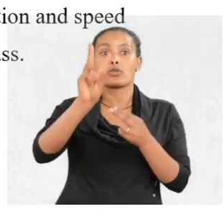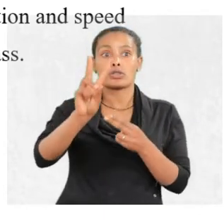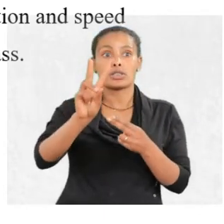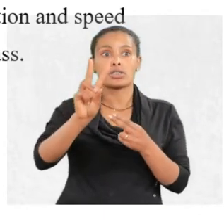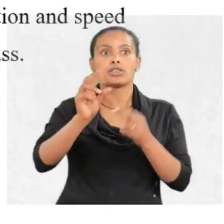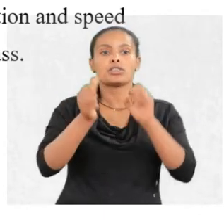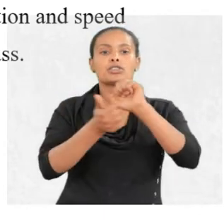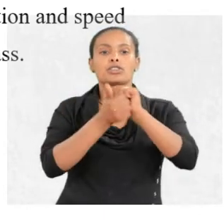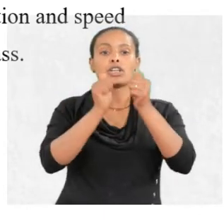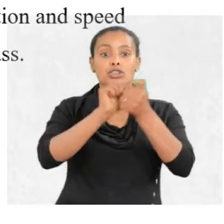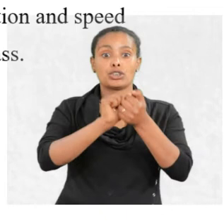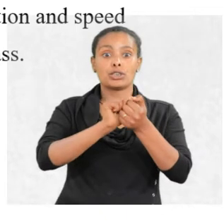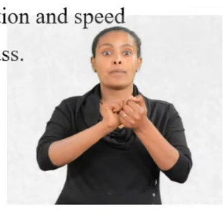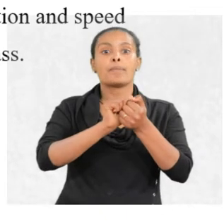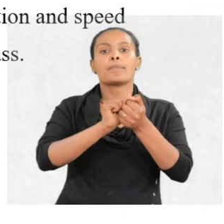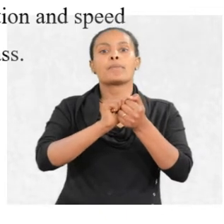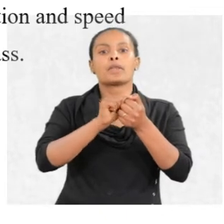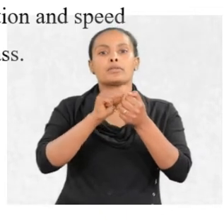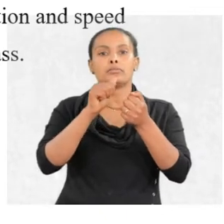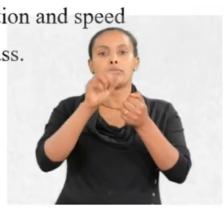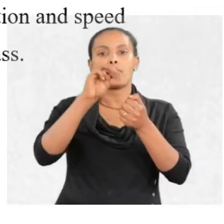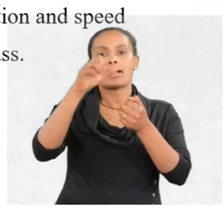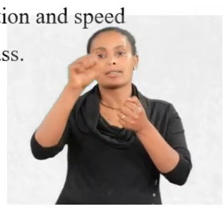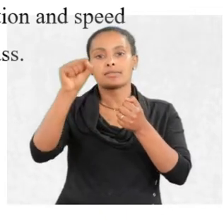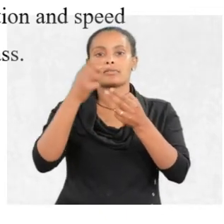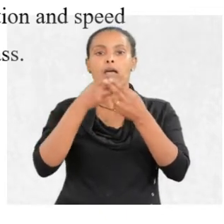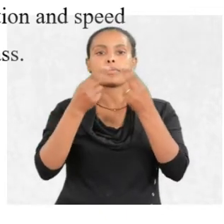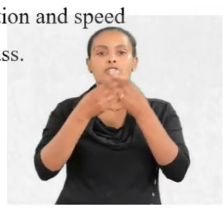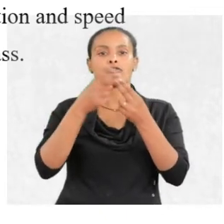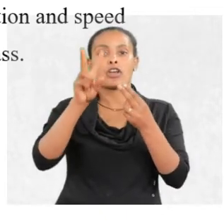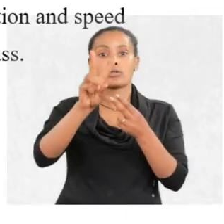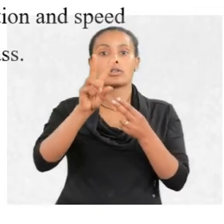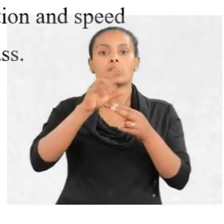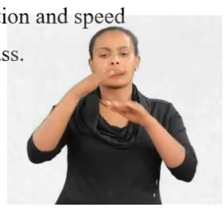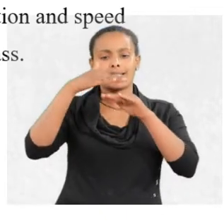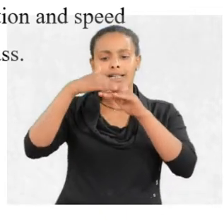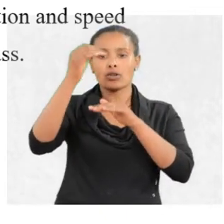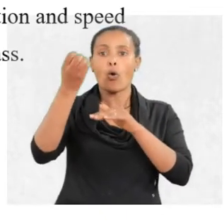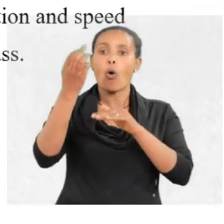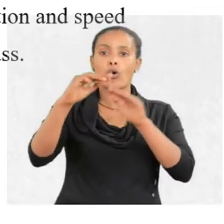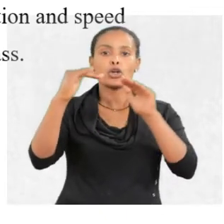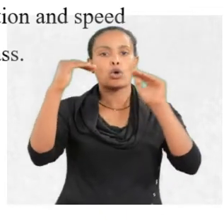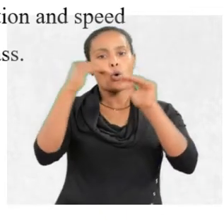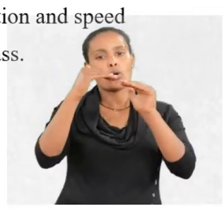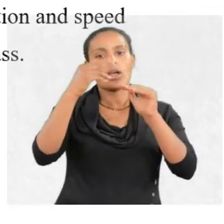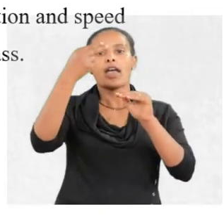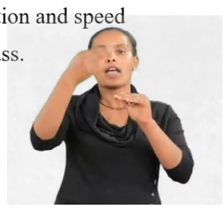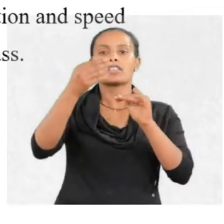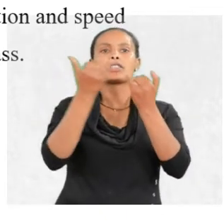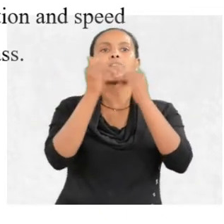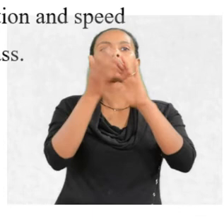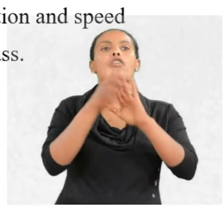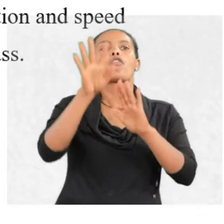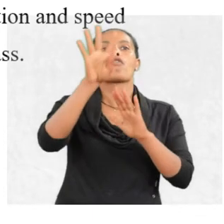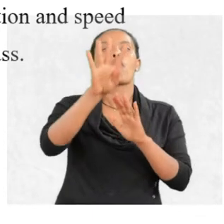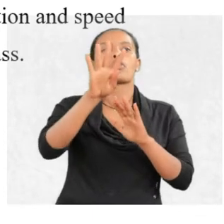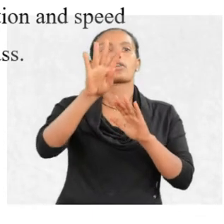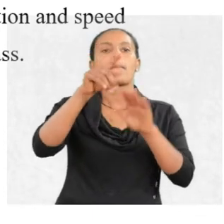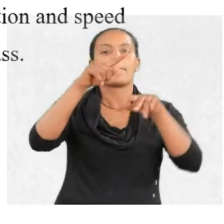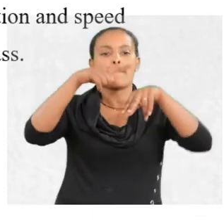change mass times change in velocity is greater than or equals to h divided by 4 pi.